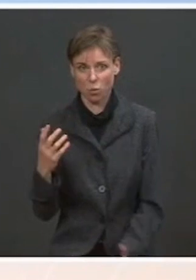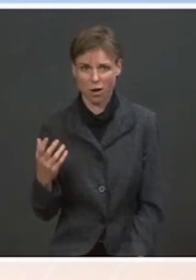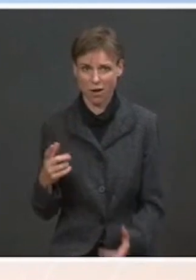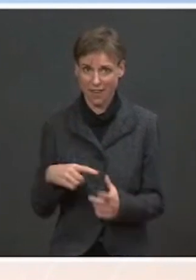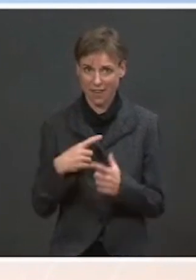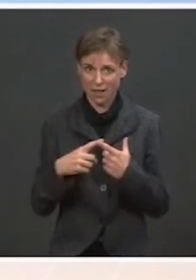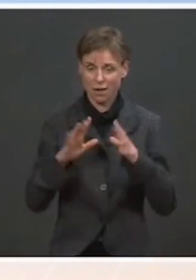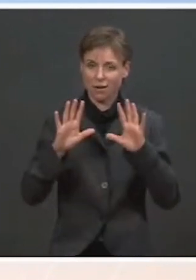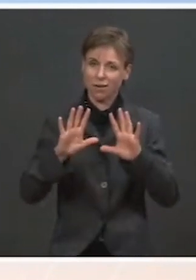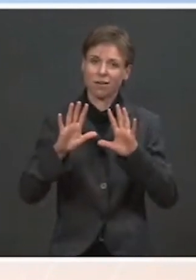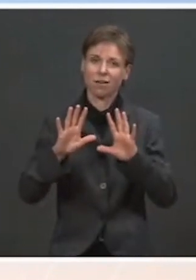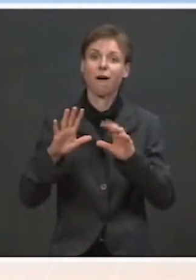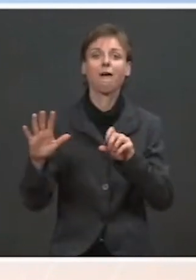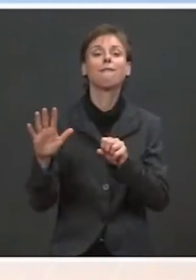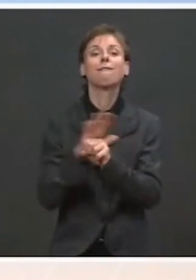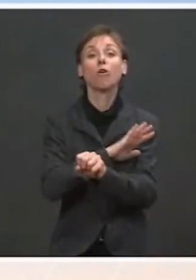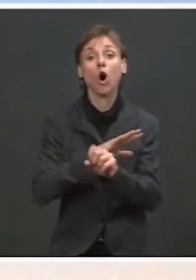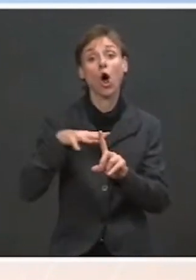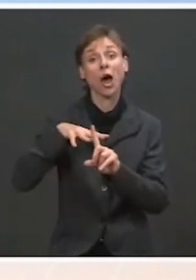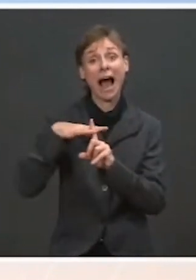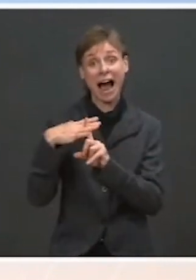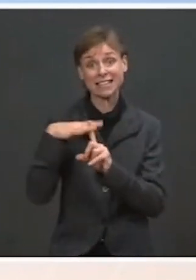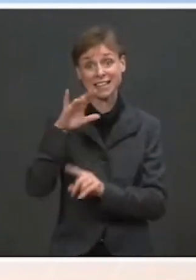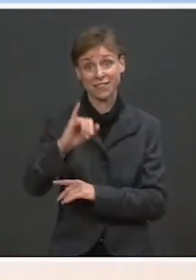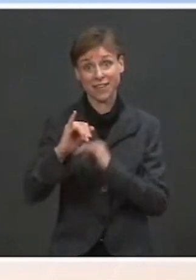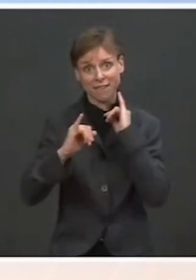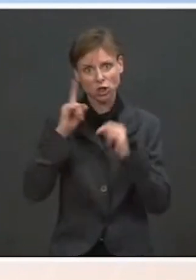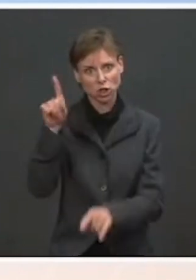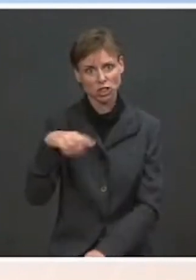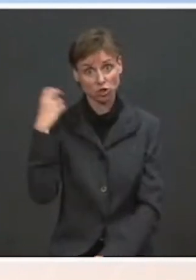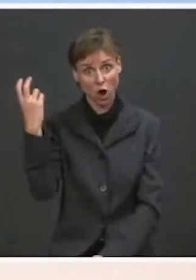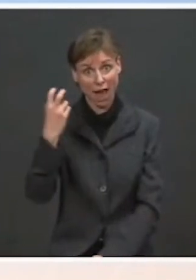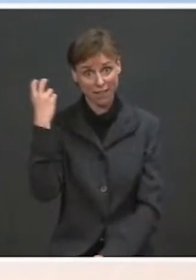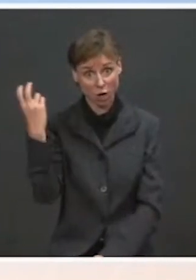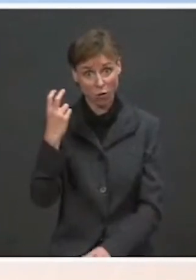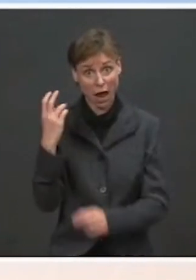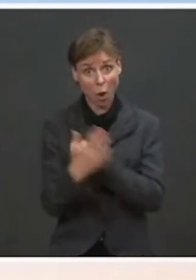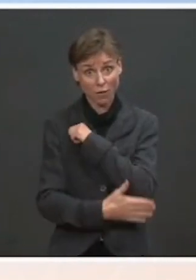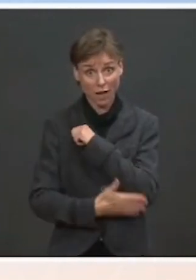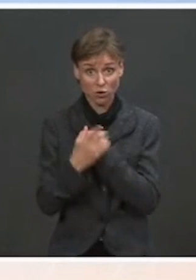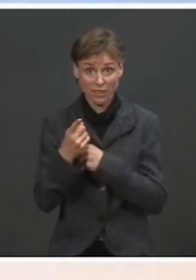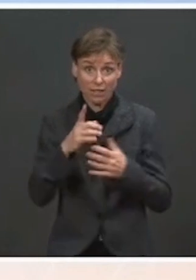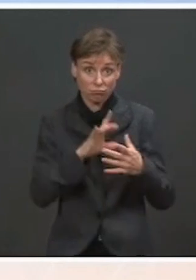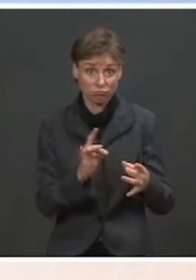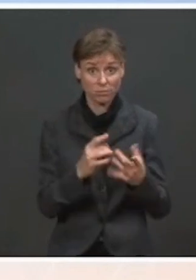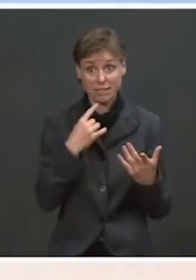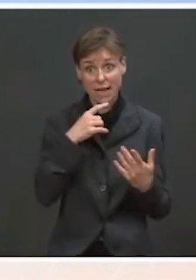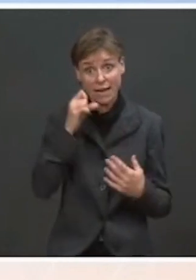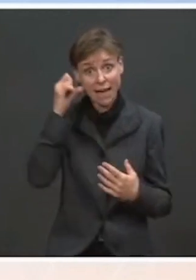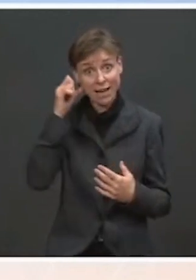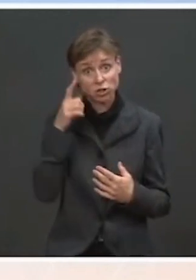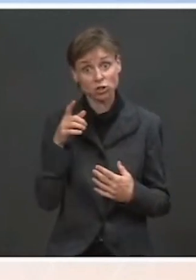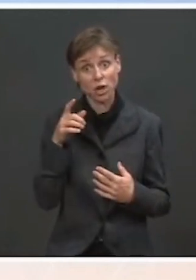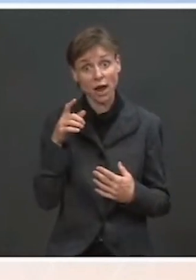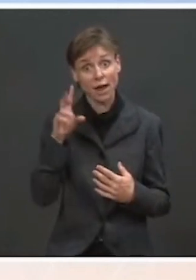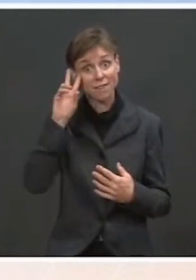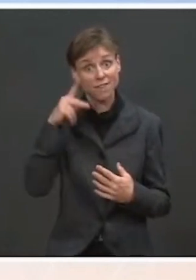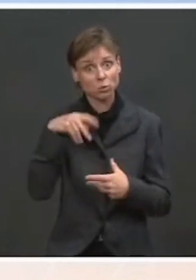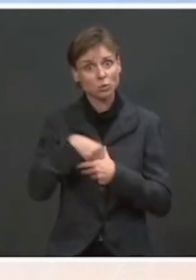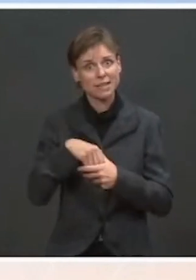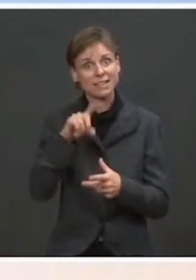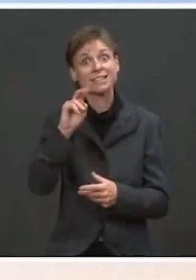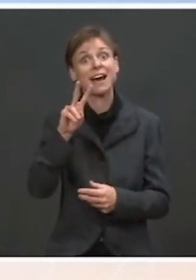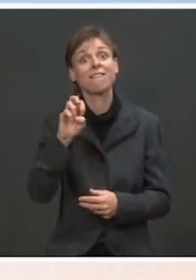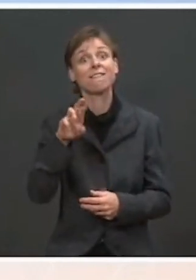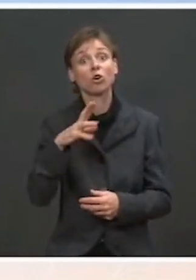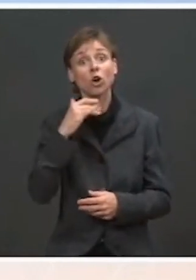say, for the full context of the interview, that she's traveling around the country in reference to the fact that she yesterday was in Denver, Colorado, the day